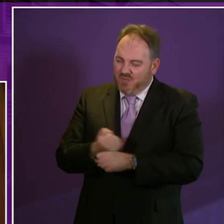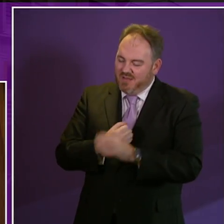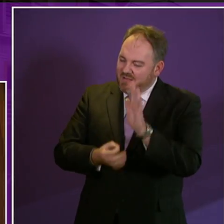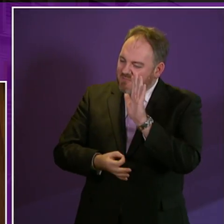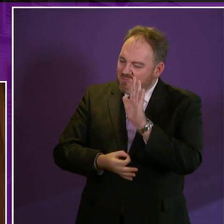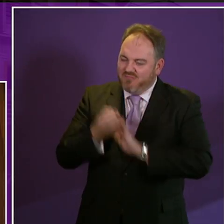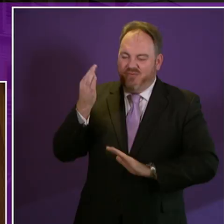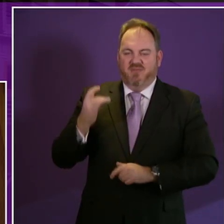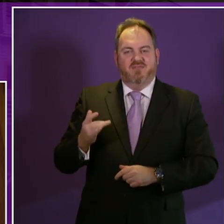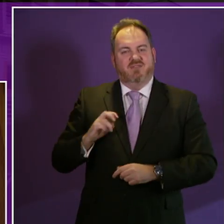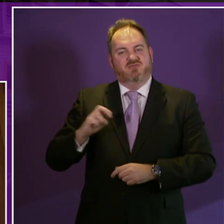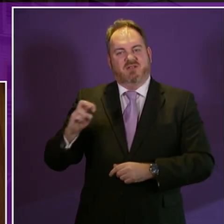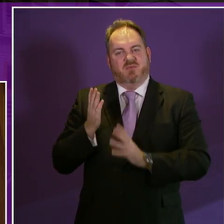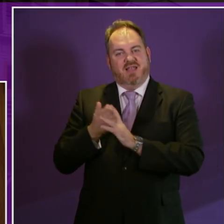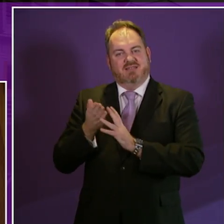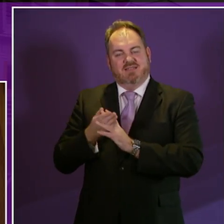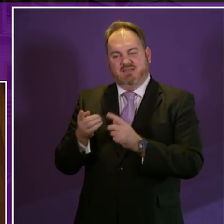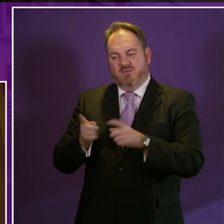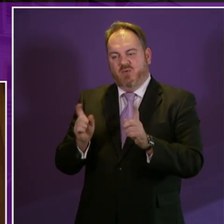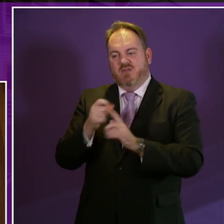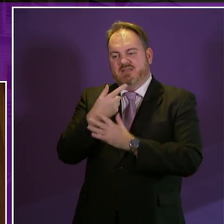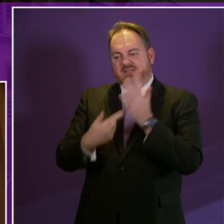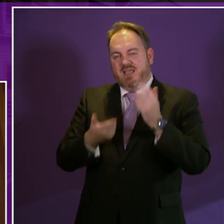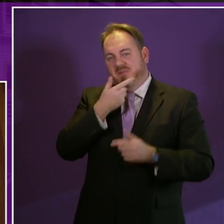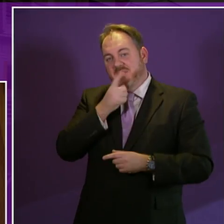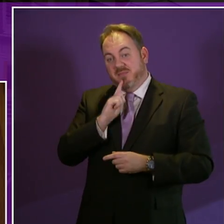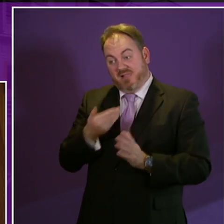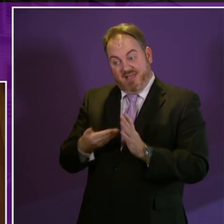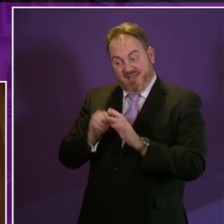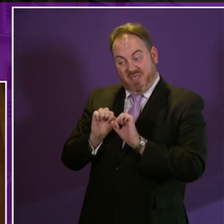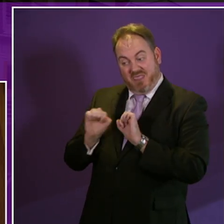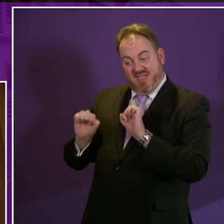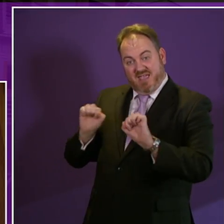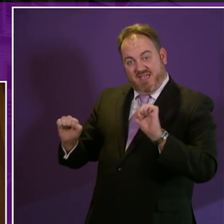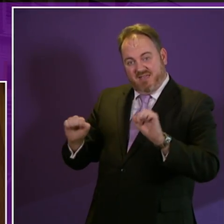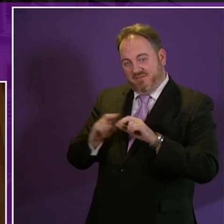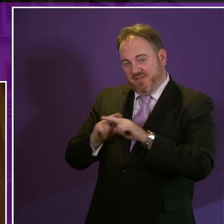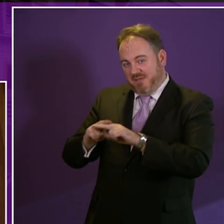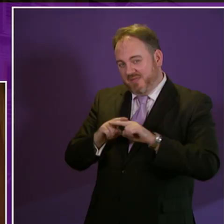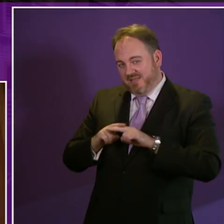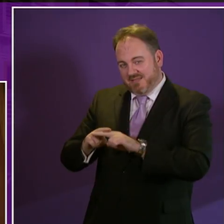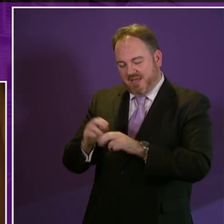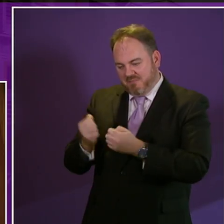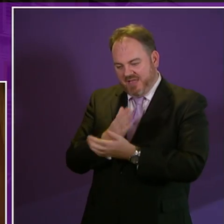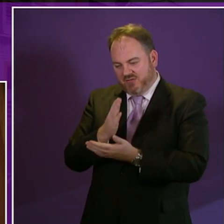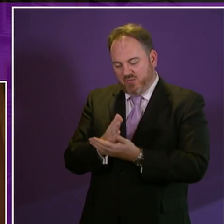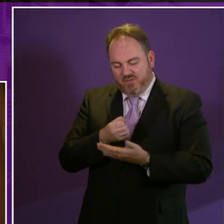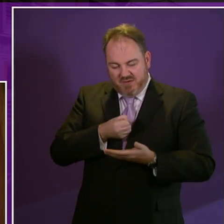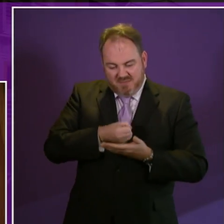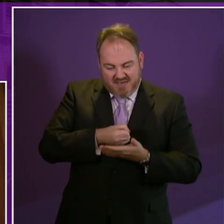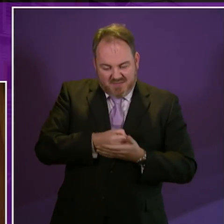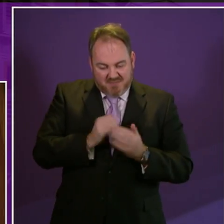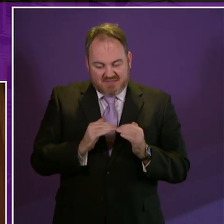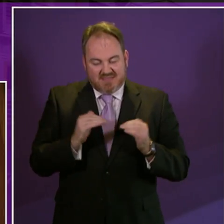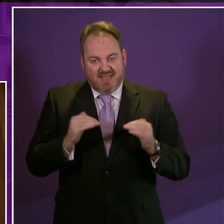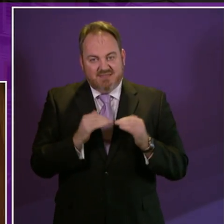for people and families living with disability. And specifying agreed common standards of service for disabled people if their public transport